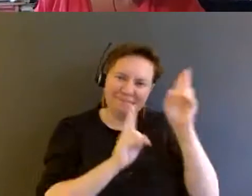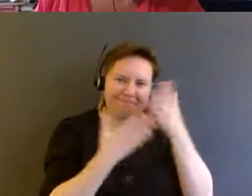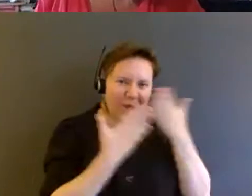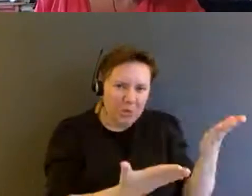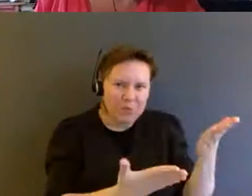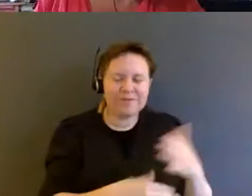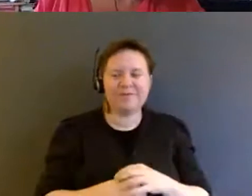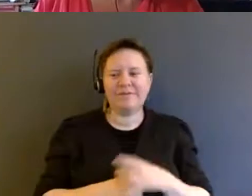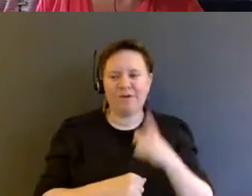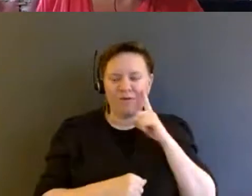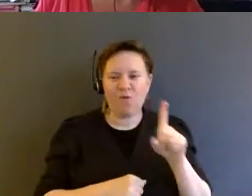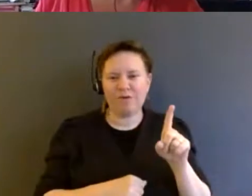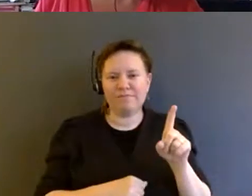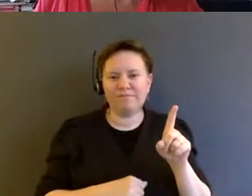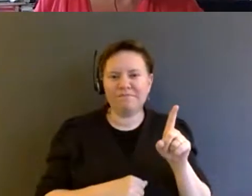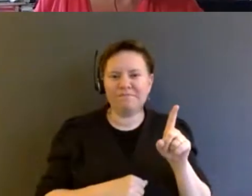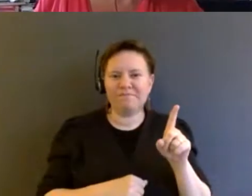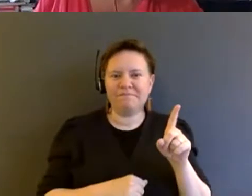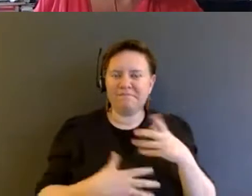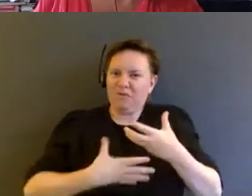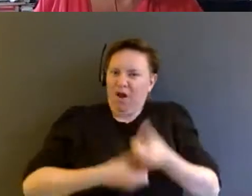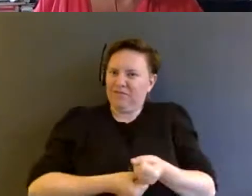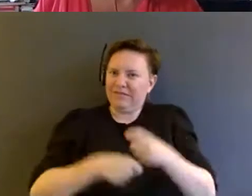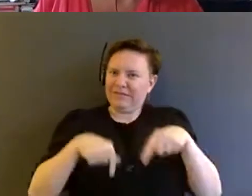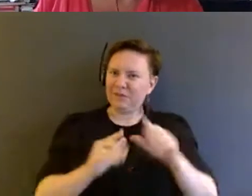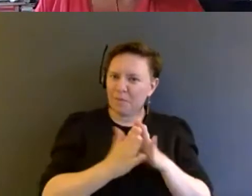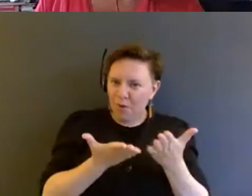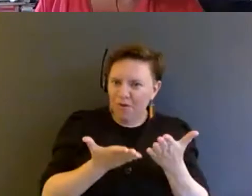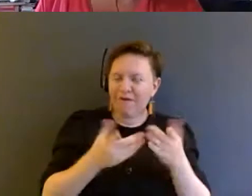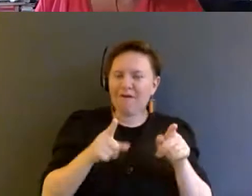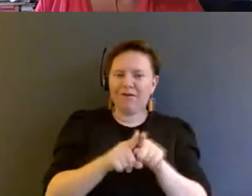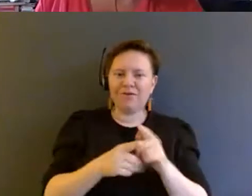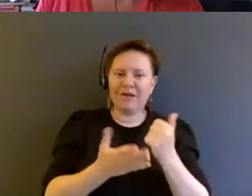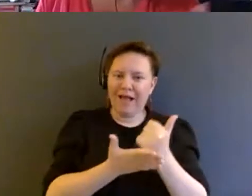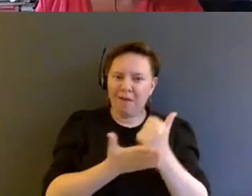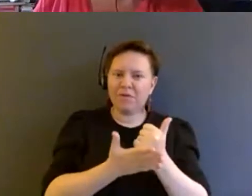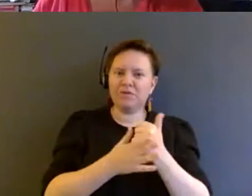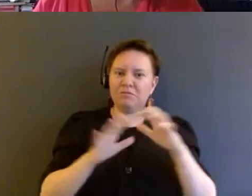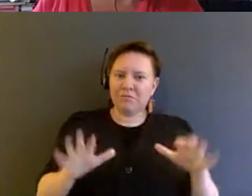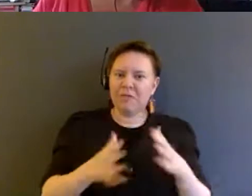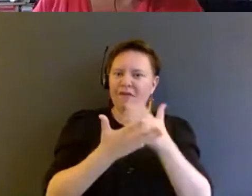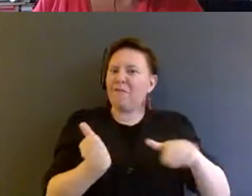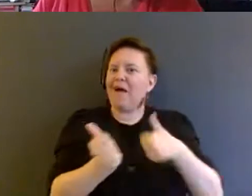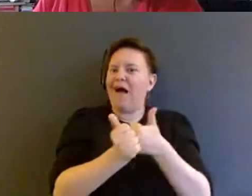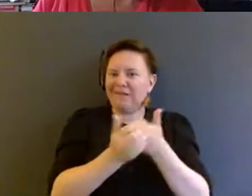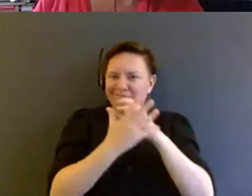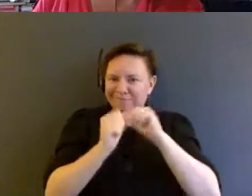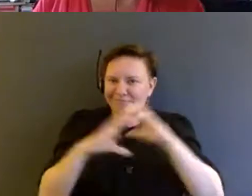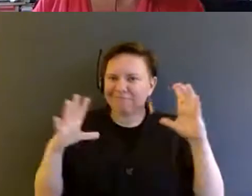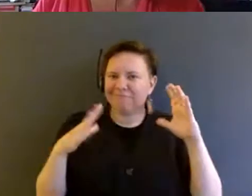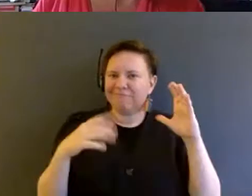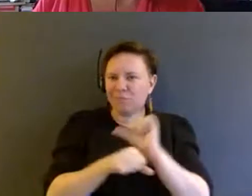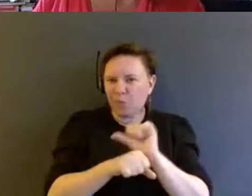for having the confidence in this book and also helping to do a lot of the behind the scenes of this reading today.